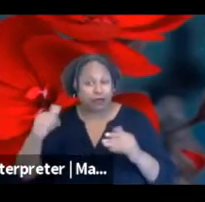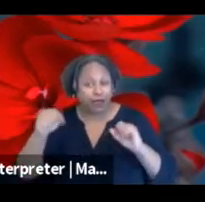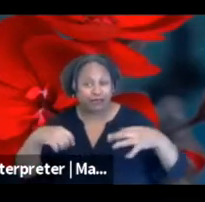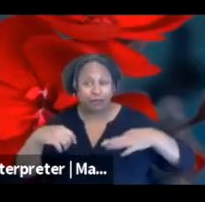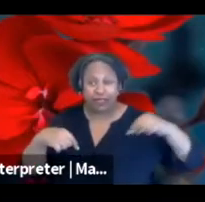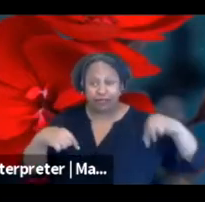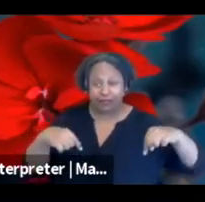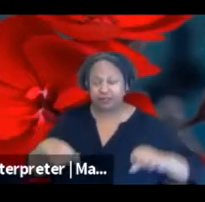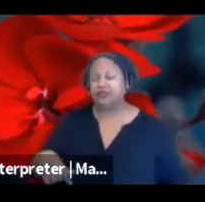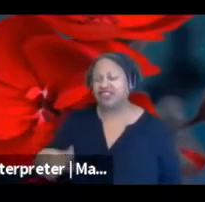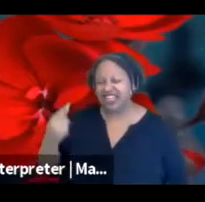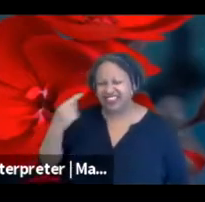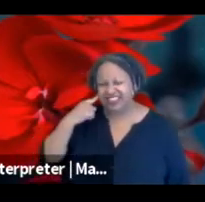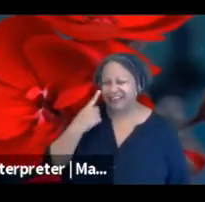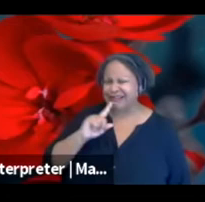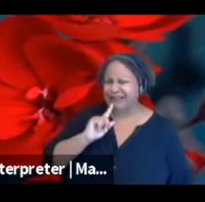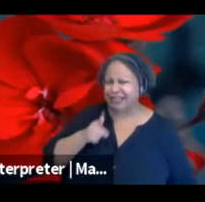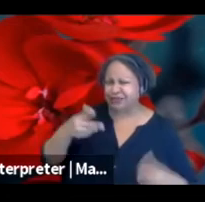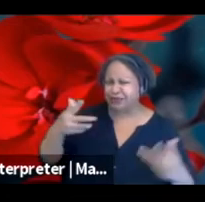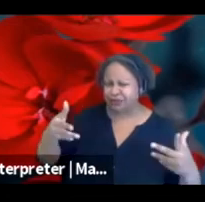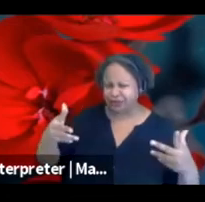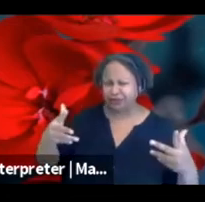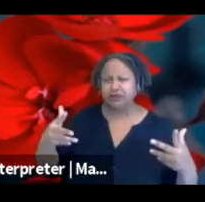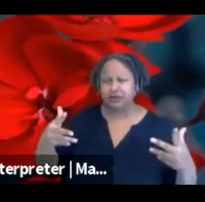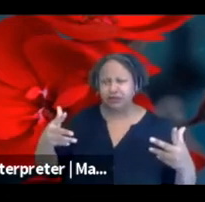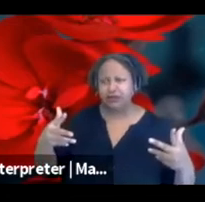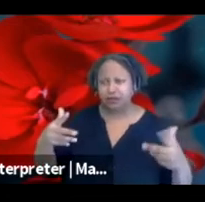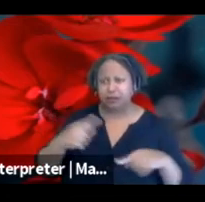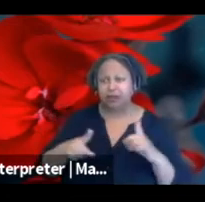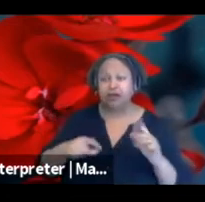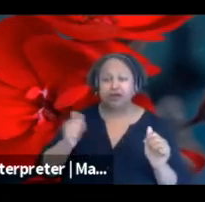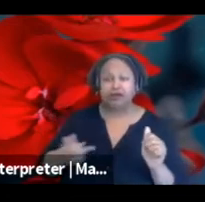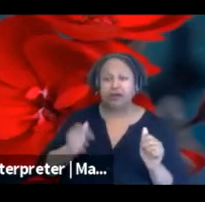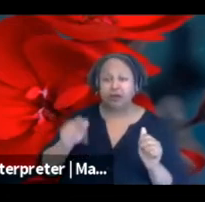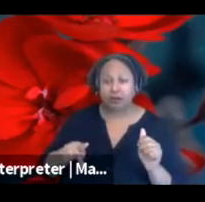may have already answered that. Let me know if there's a follow up to that.